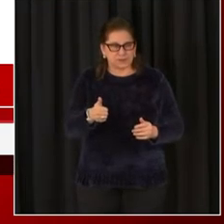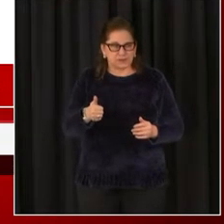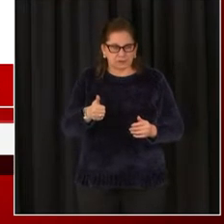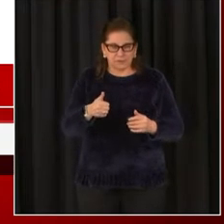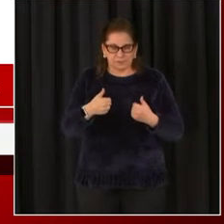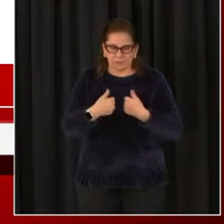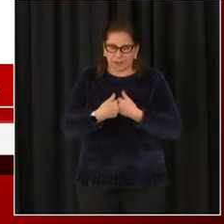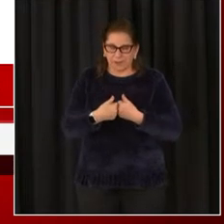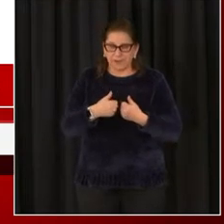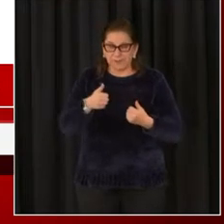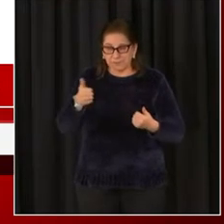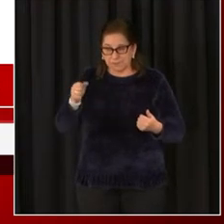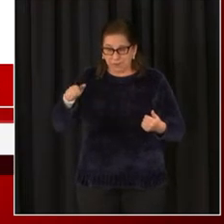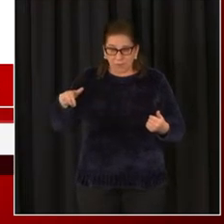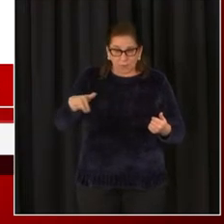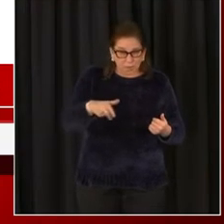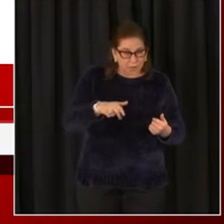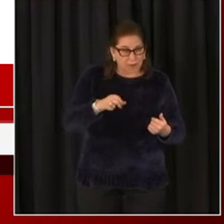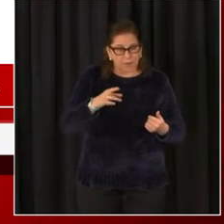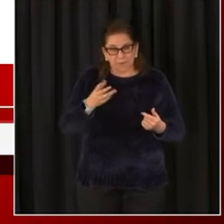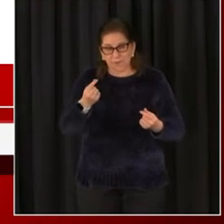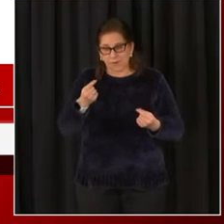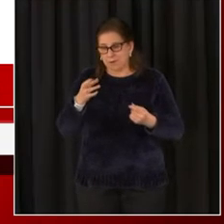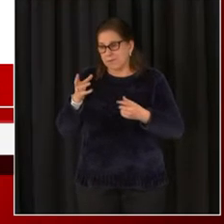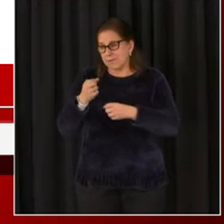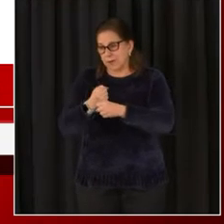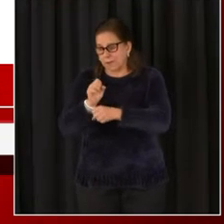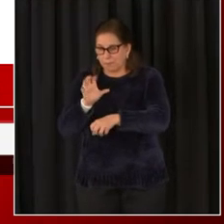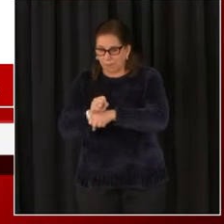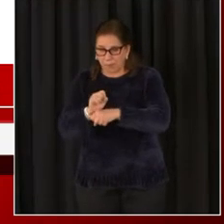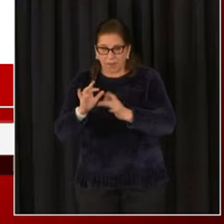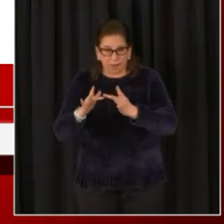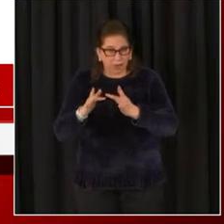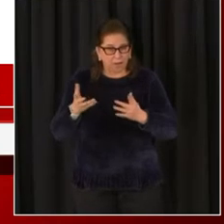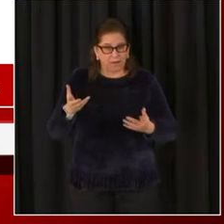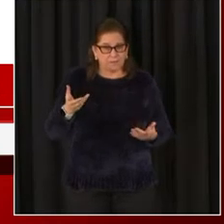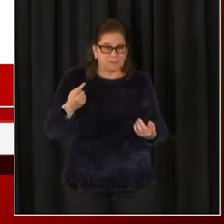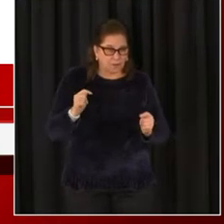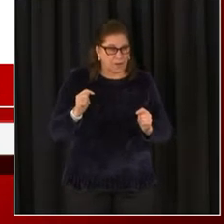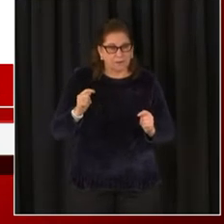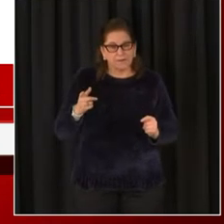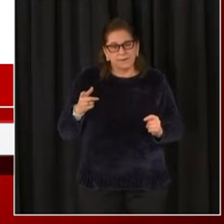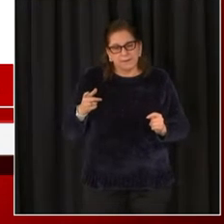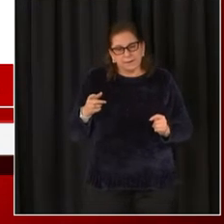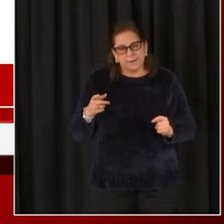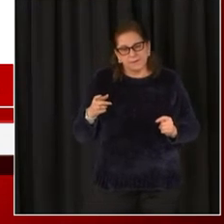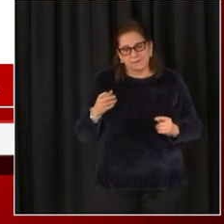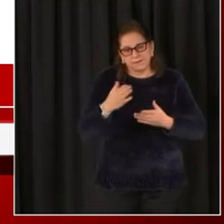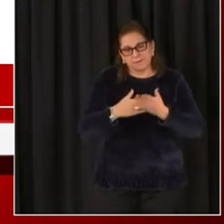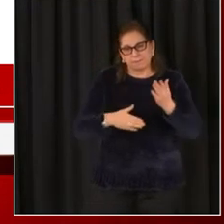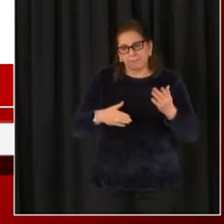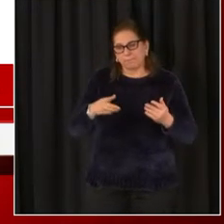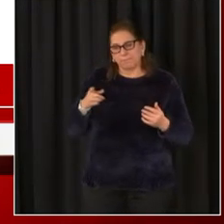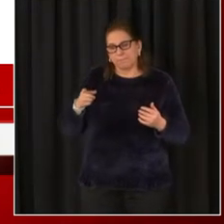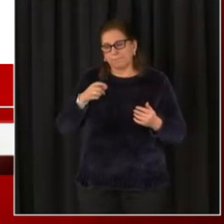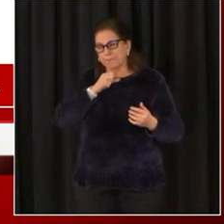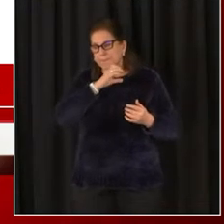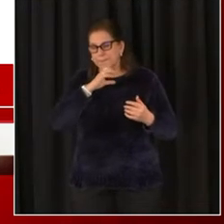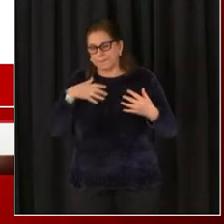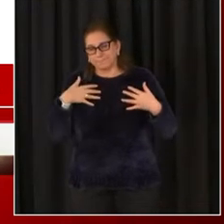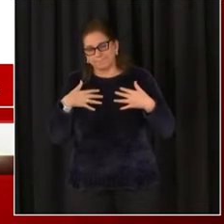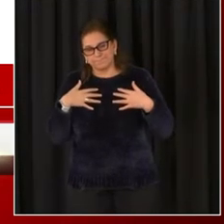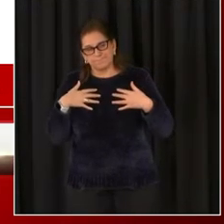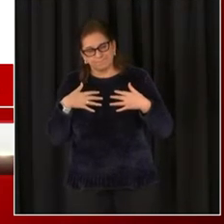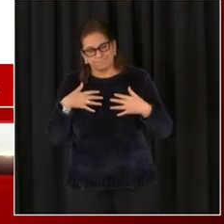or even with the transportation network that is put together for them, the seniors may be a little reluctant to schedule appointments at these